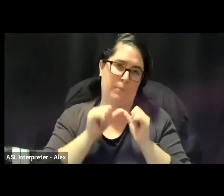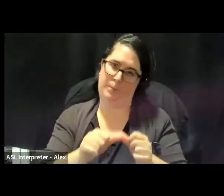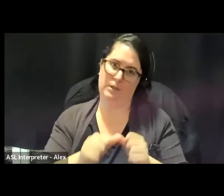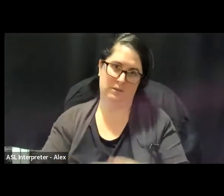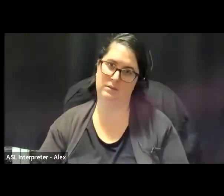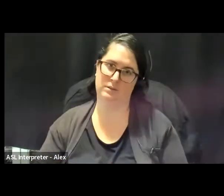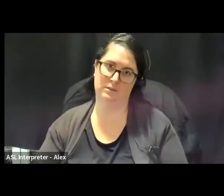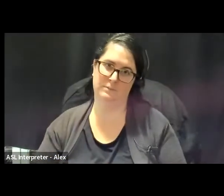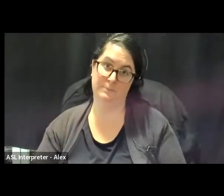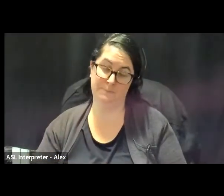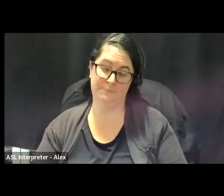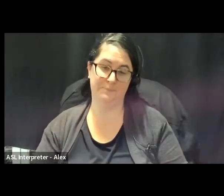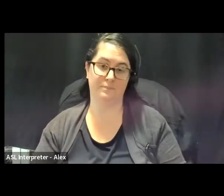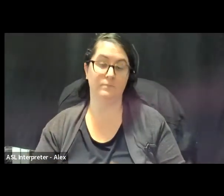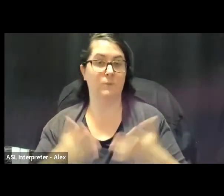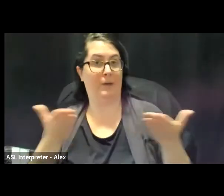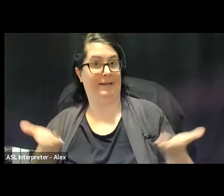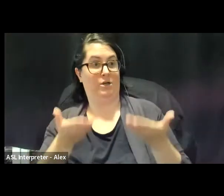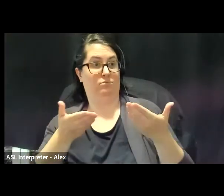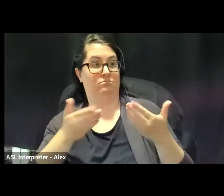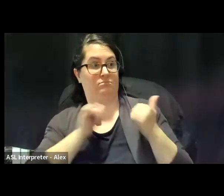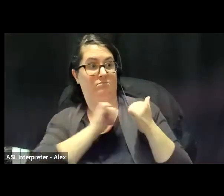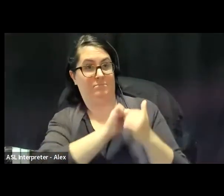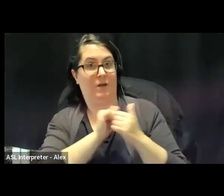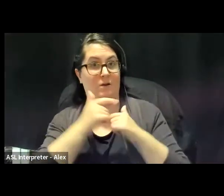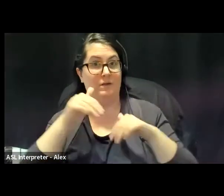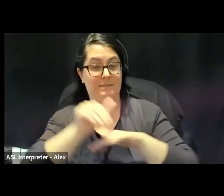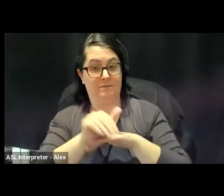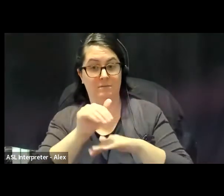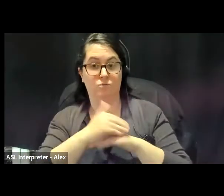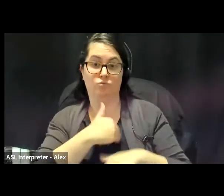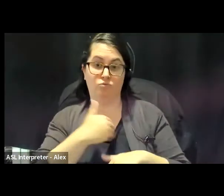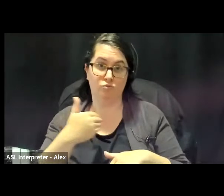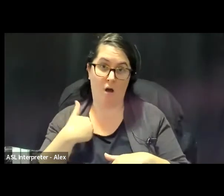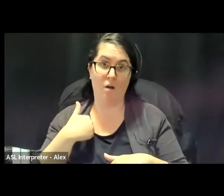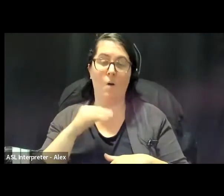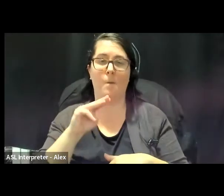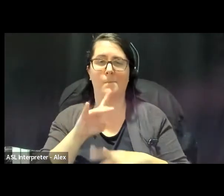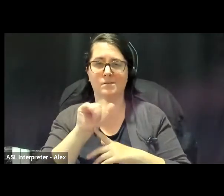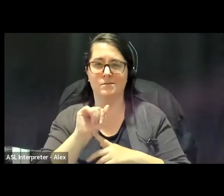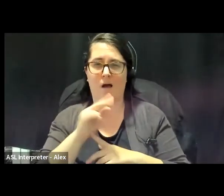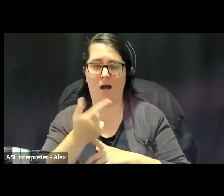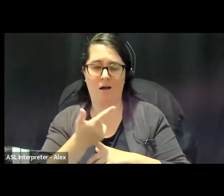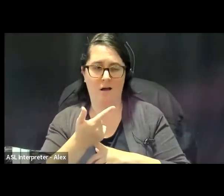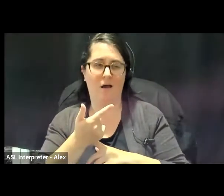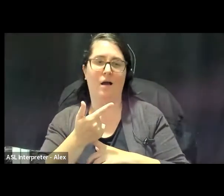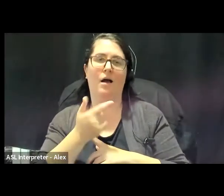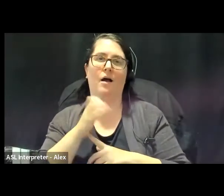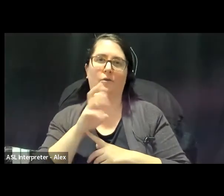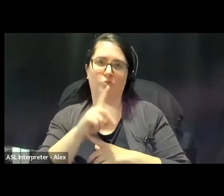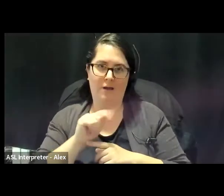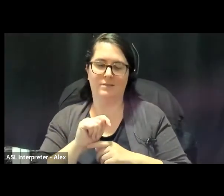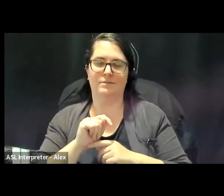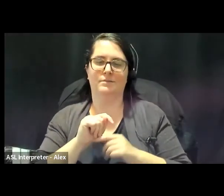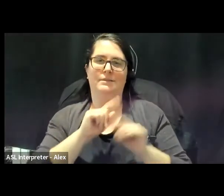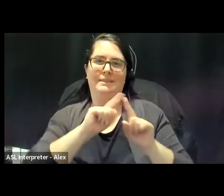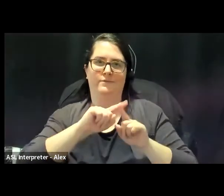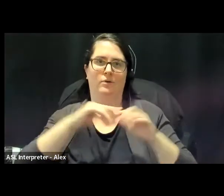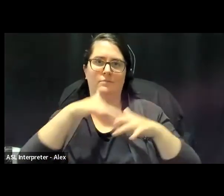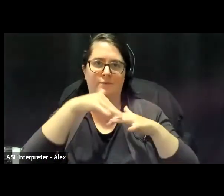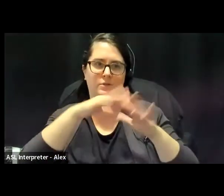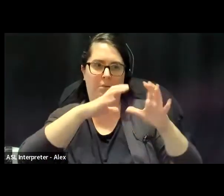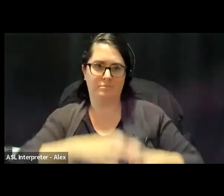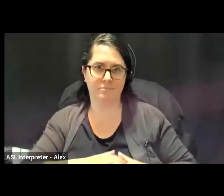So as we're, you know, as we're here together into Caranto, on the lands of the Mississaugas of the Credit, the Anishinaabe, the Chippewa, and the Haudenosaunee,